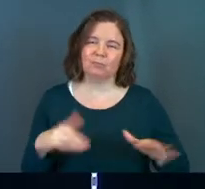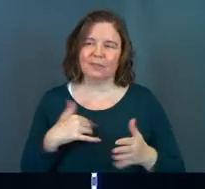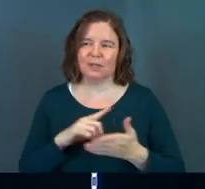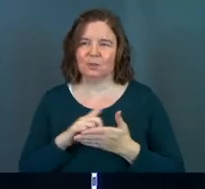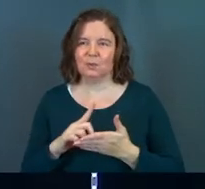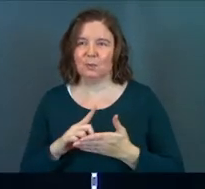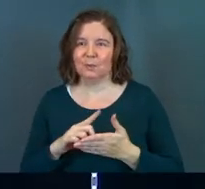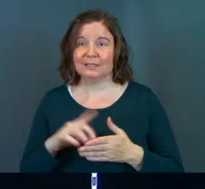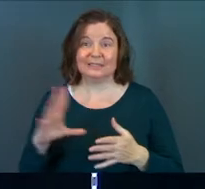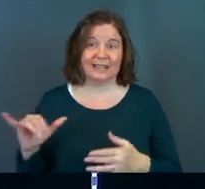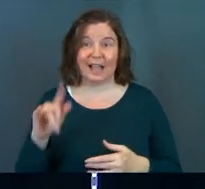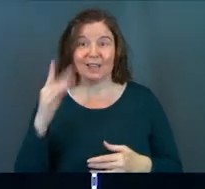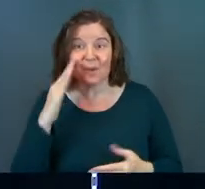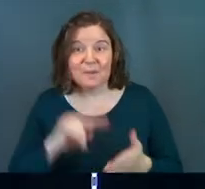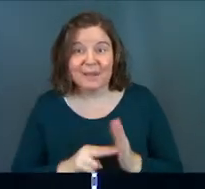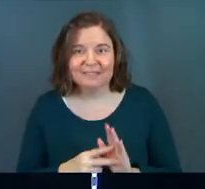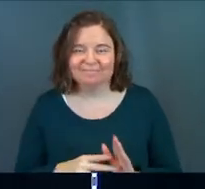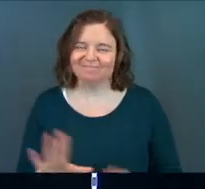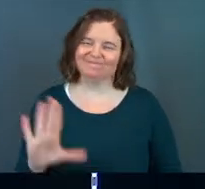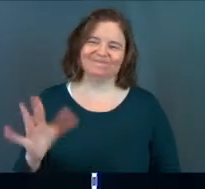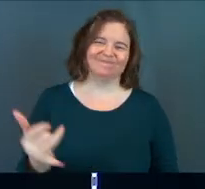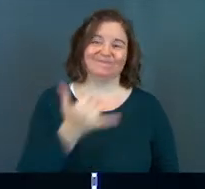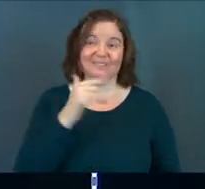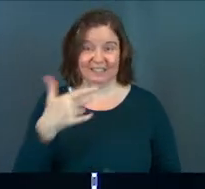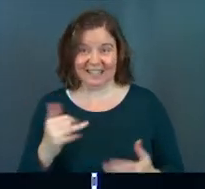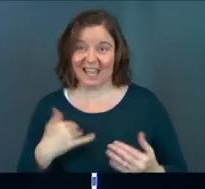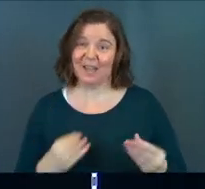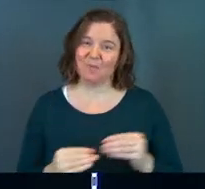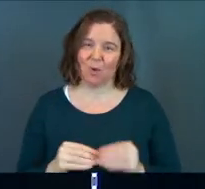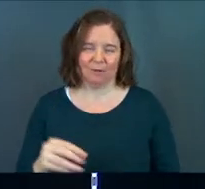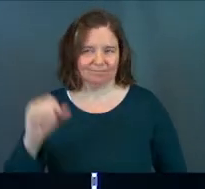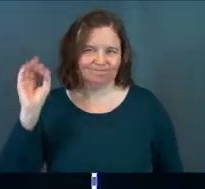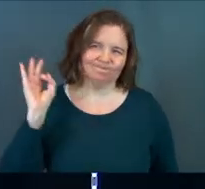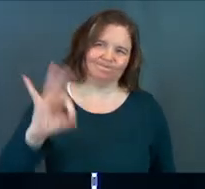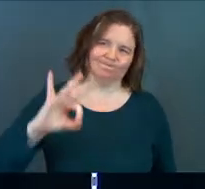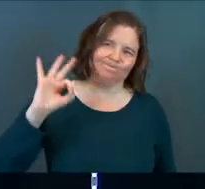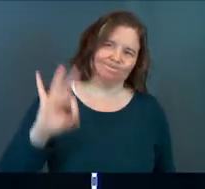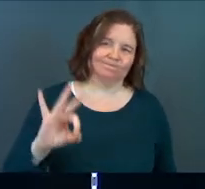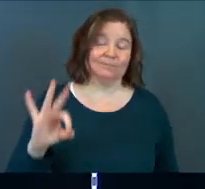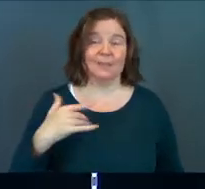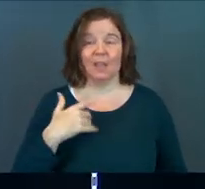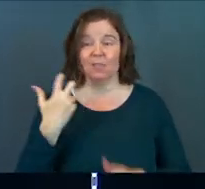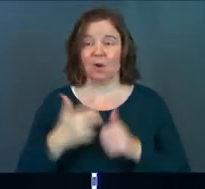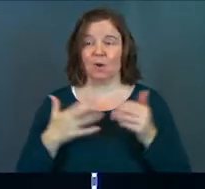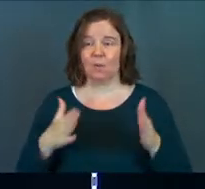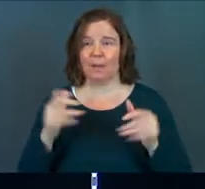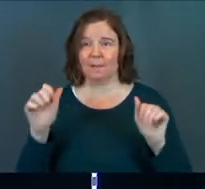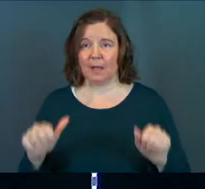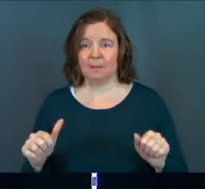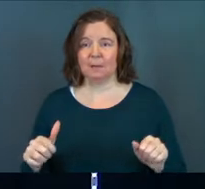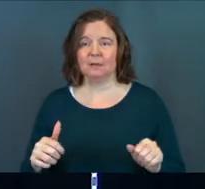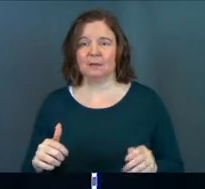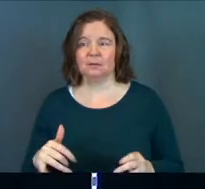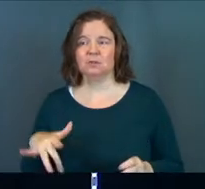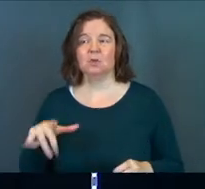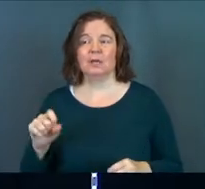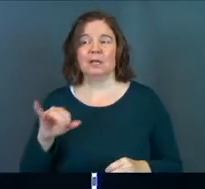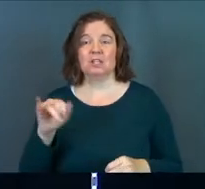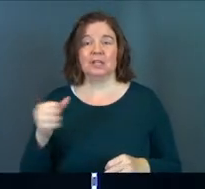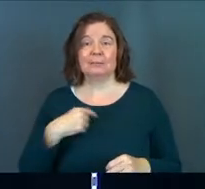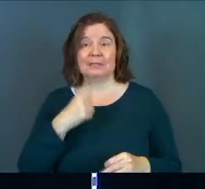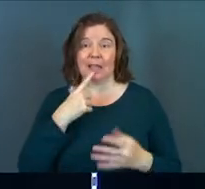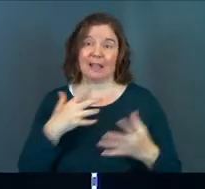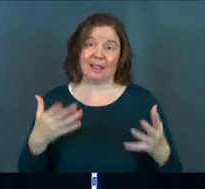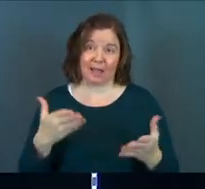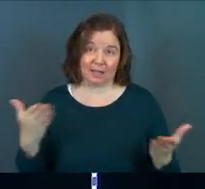out this week. Psych! You know what I'm saying? James is like, still got more. Guess what? Here it is in the hardest way possible. So yeah, James is